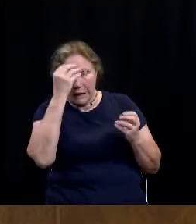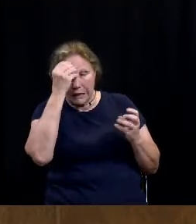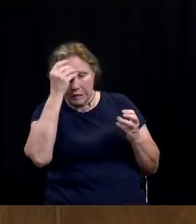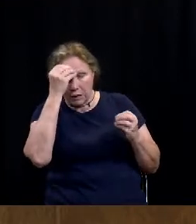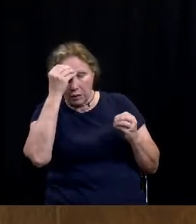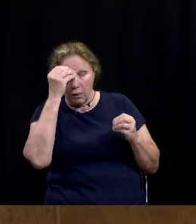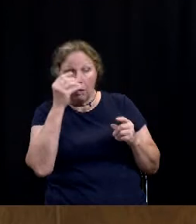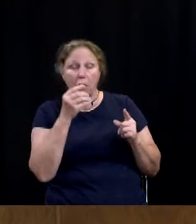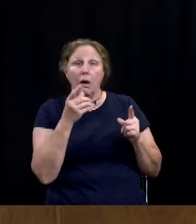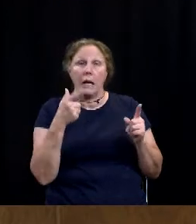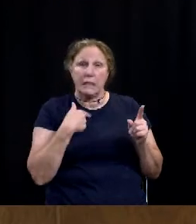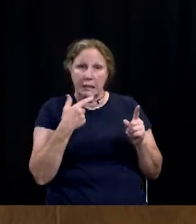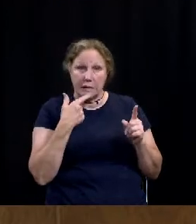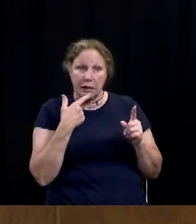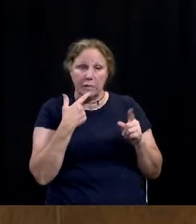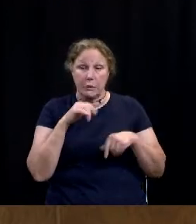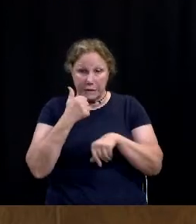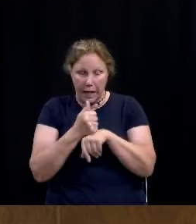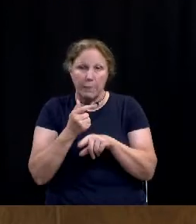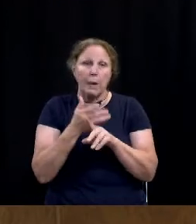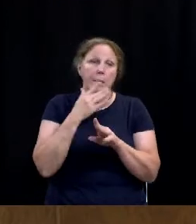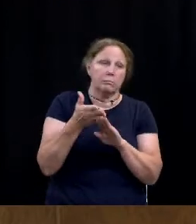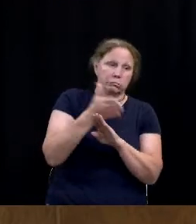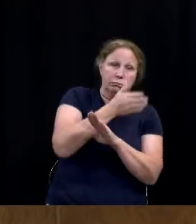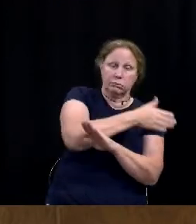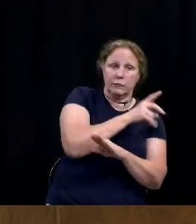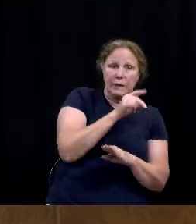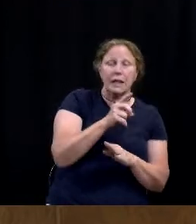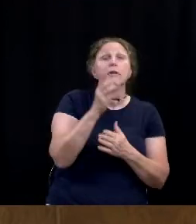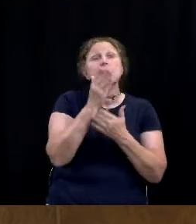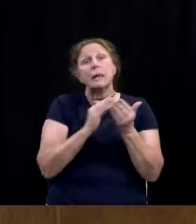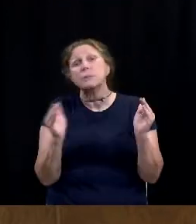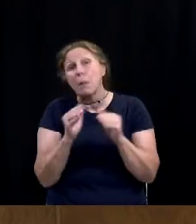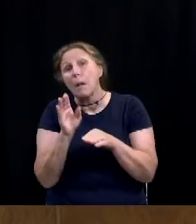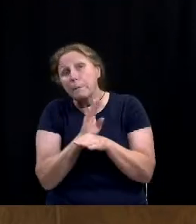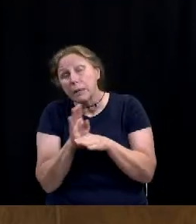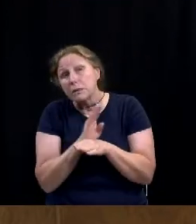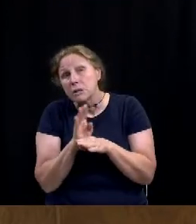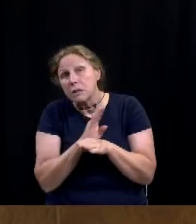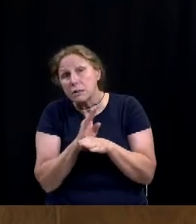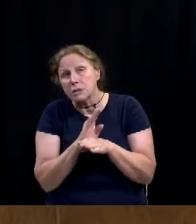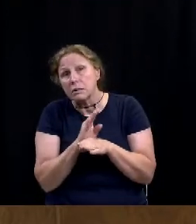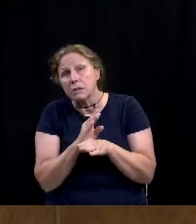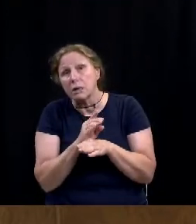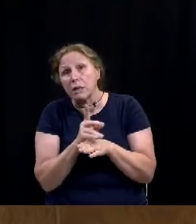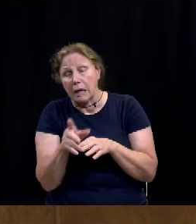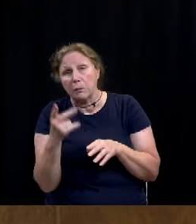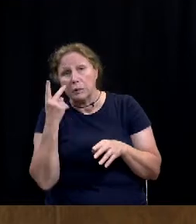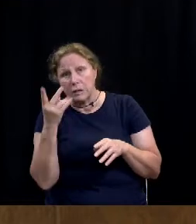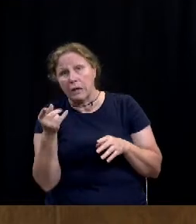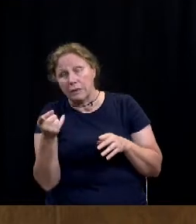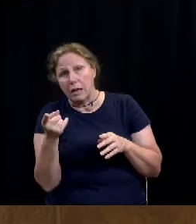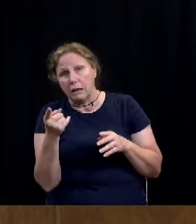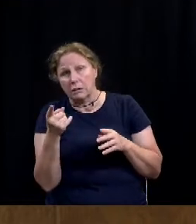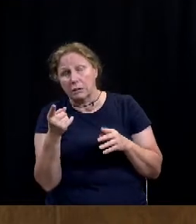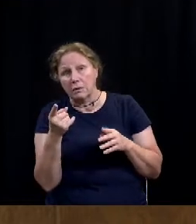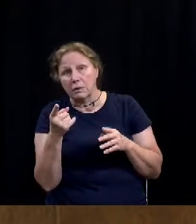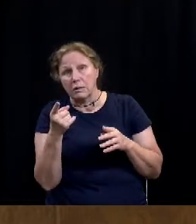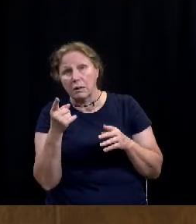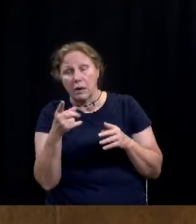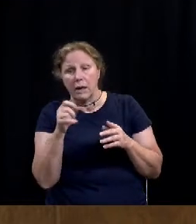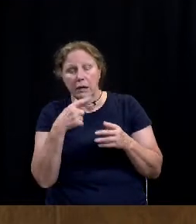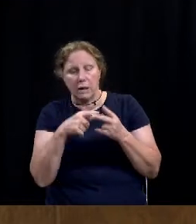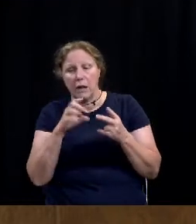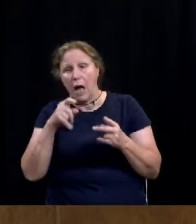as we set this utility up. And, you know, for some small businesses in town right now, they'll see it as the optics or this is another